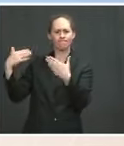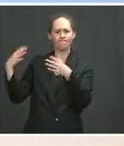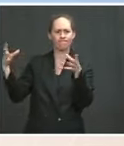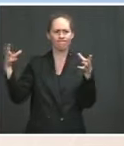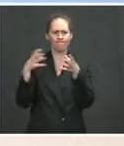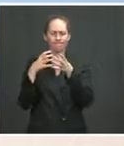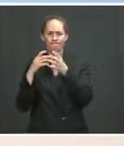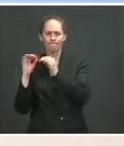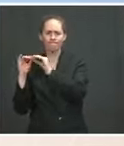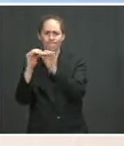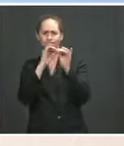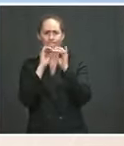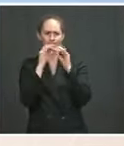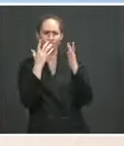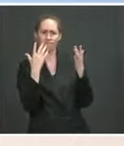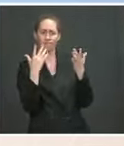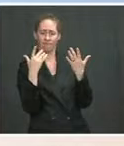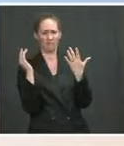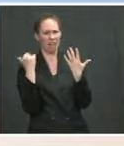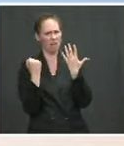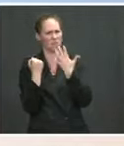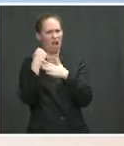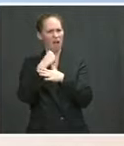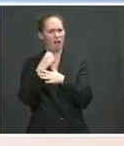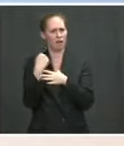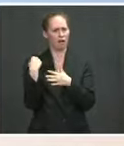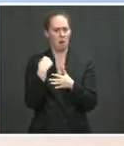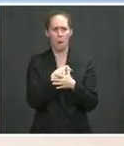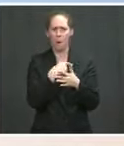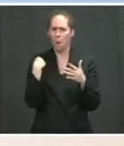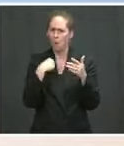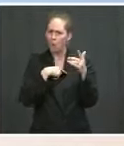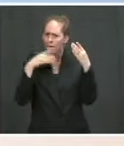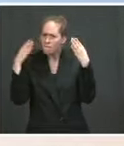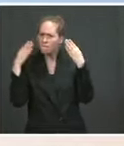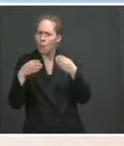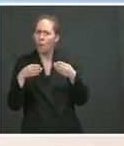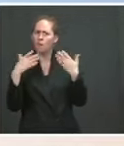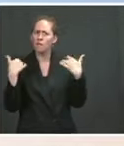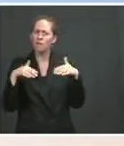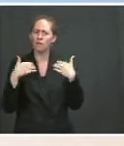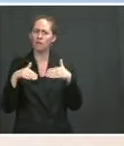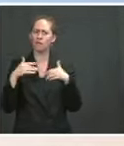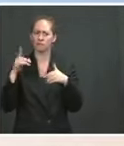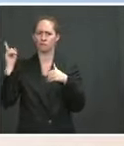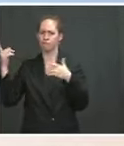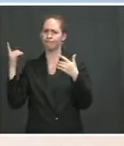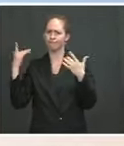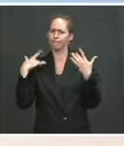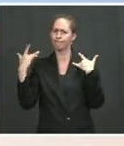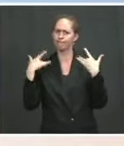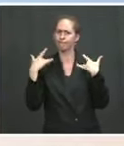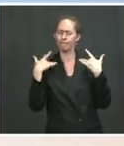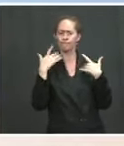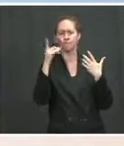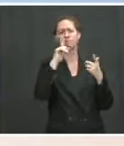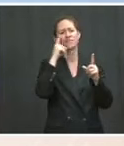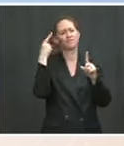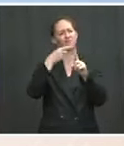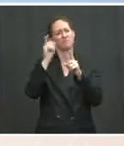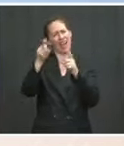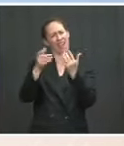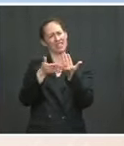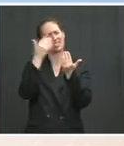It is a priority. It is a focus. And again, the President's fundamental view is that it should be easier to vote, not harder,